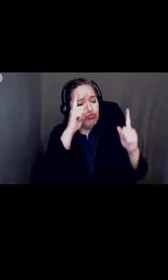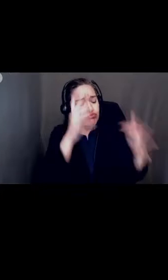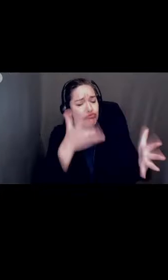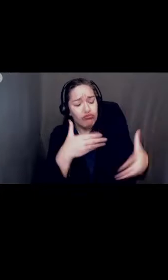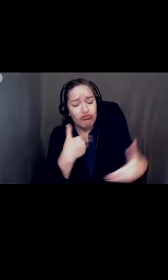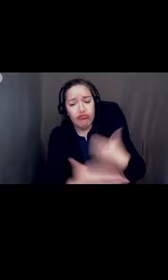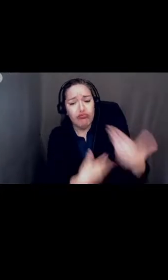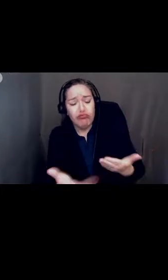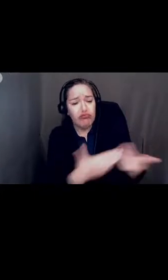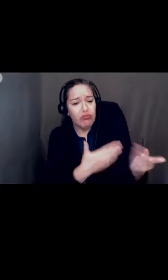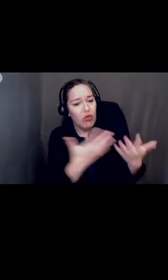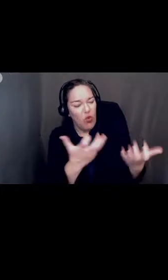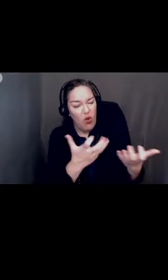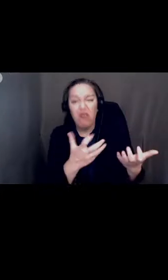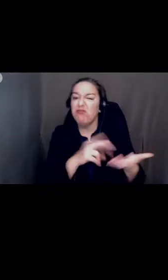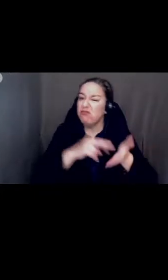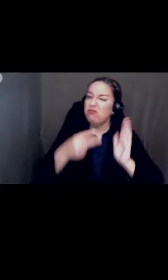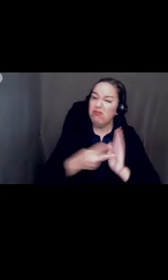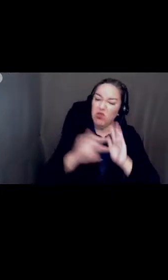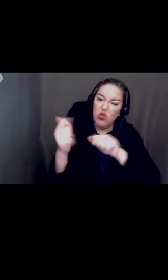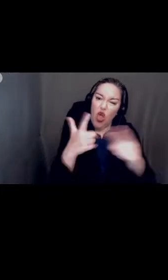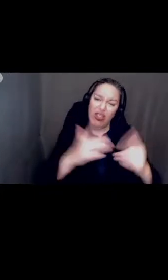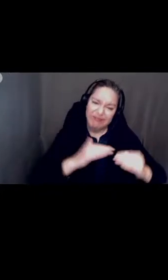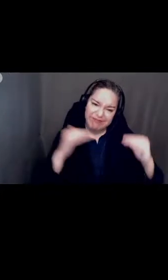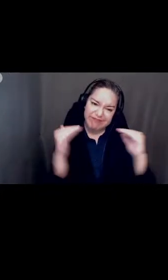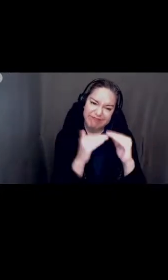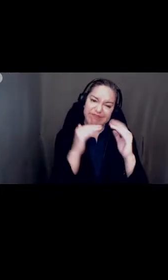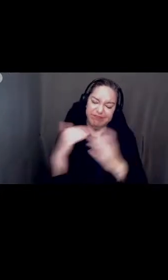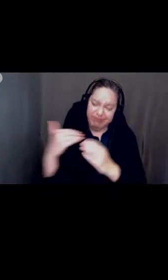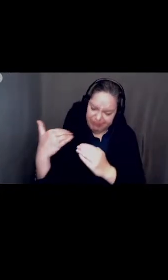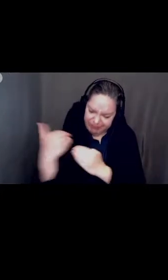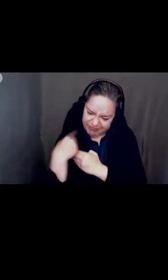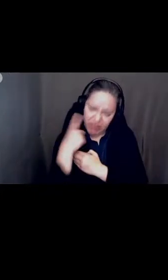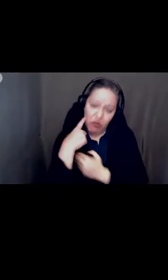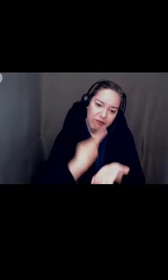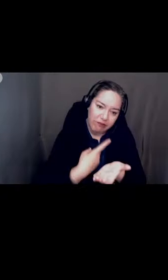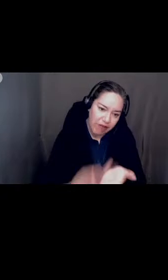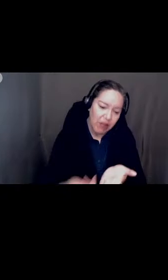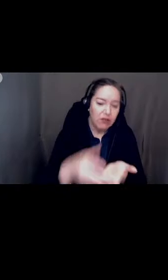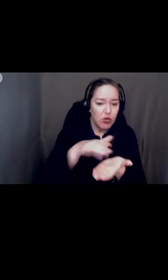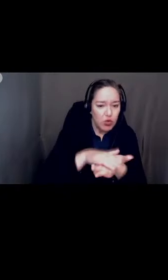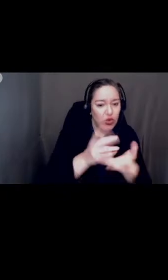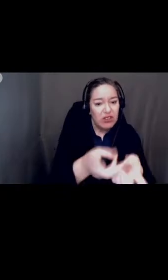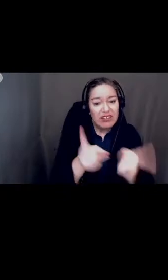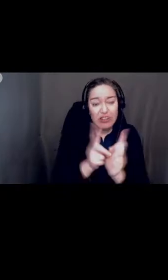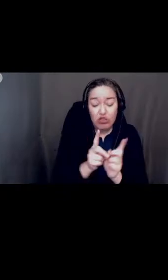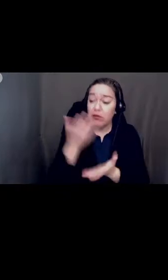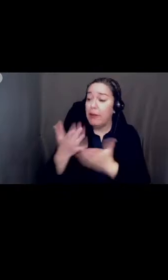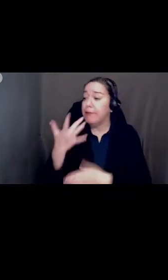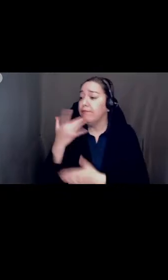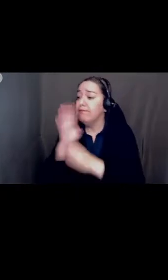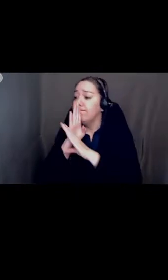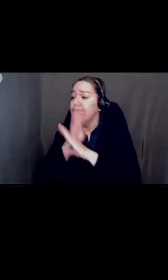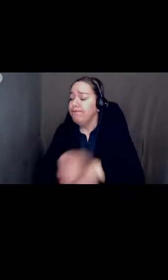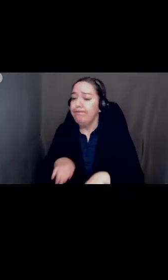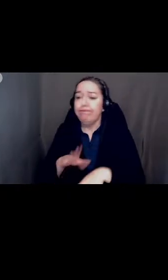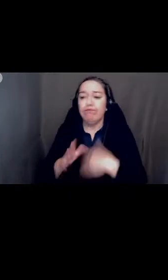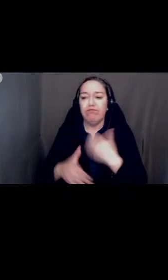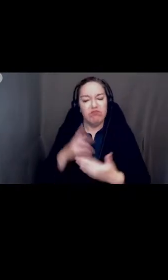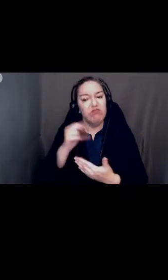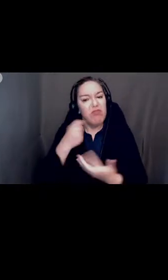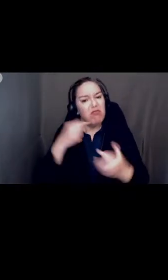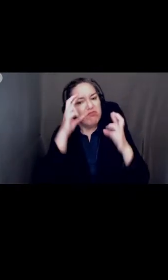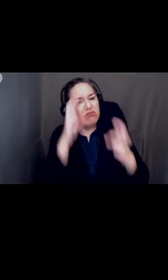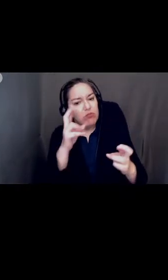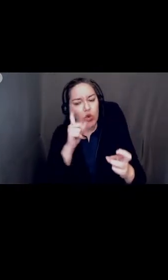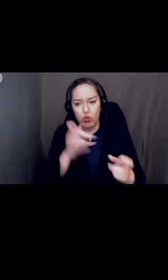responsible for the failure of our students, school, and district, whereas silence may be preferred. I respect those who can stand up and